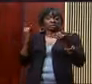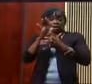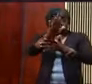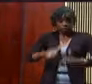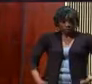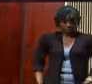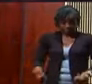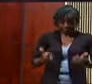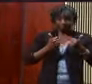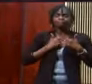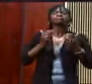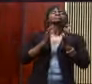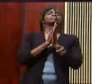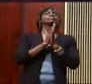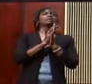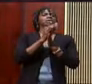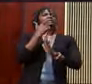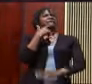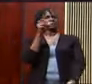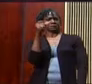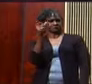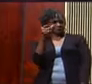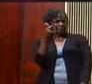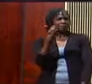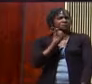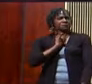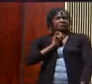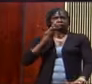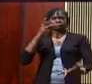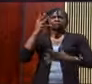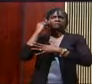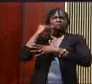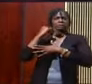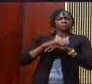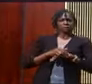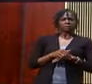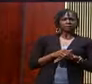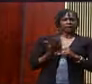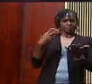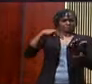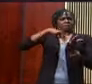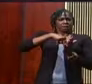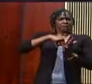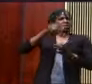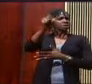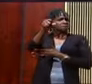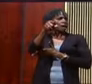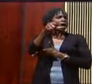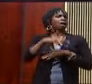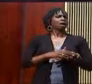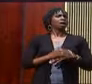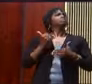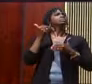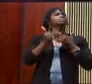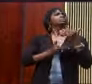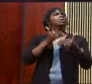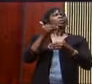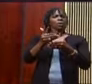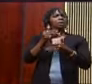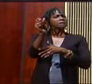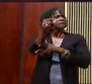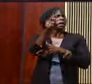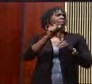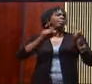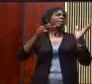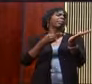real enough to say, yeah, that's exactly where I am. I'm standing. I'm up. I got backed up.